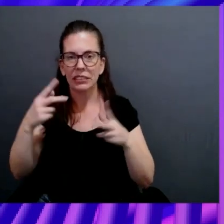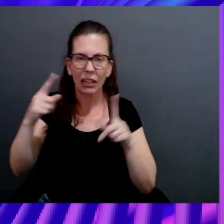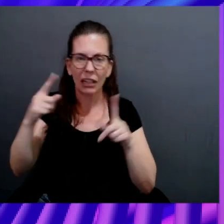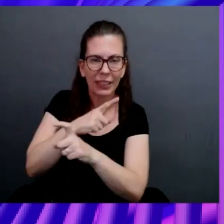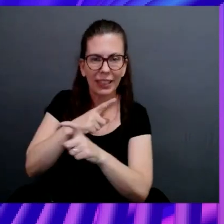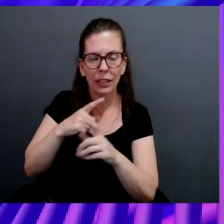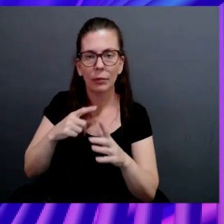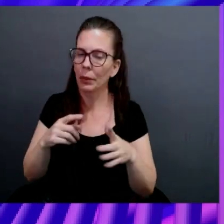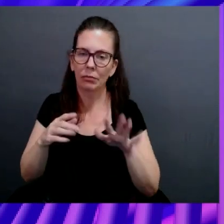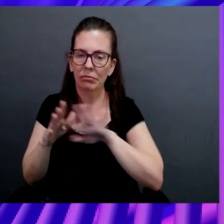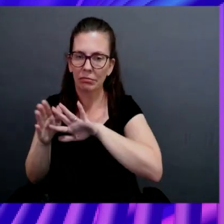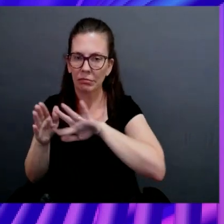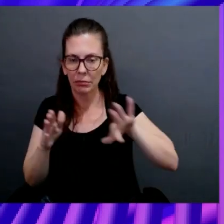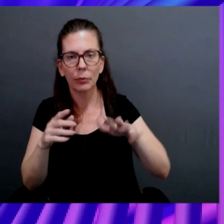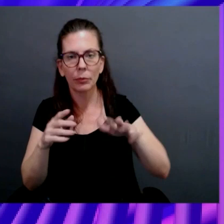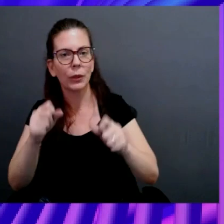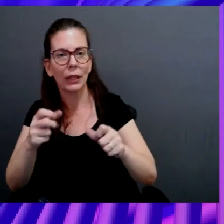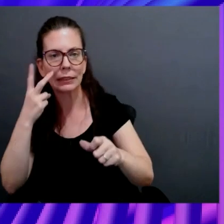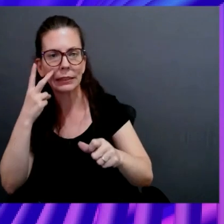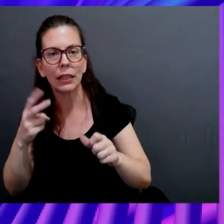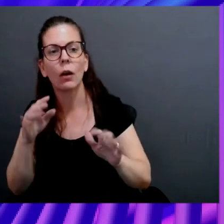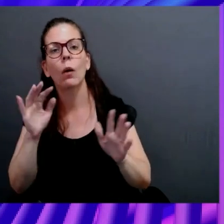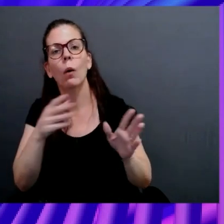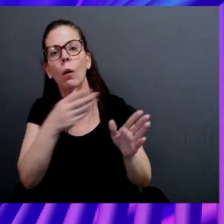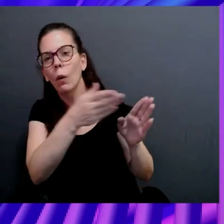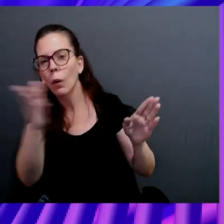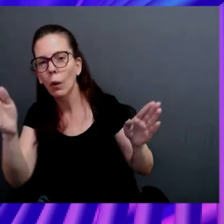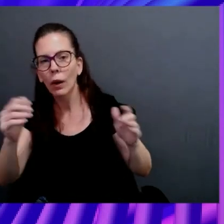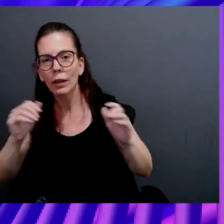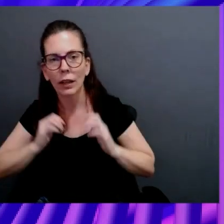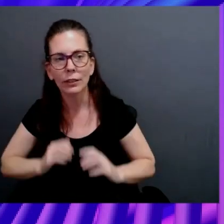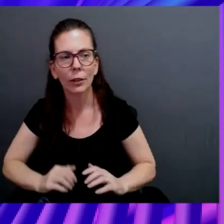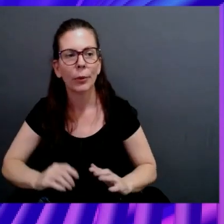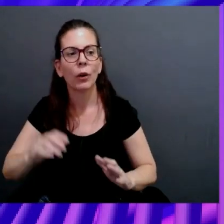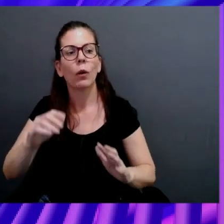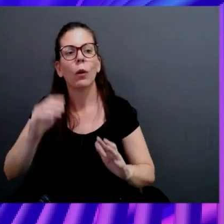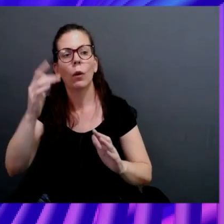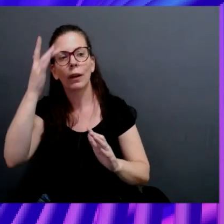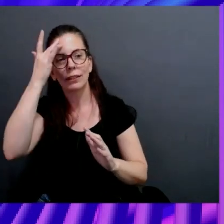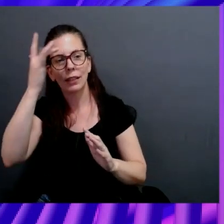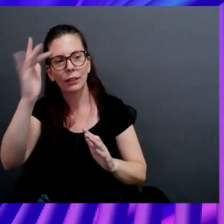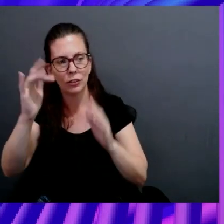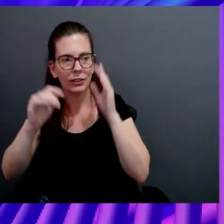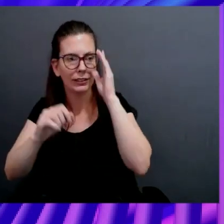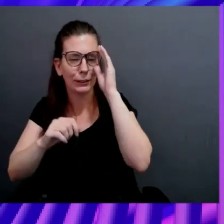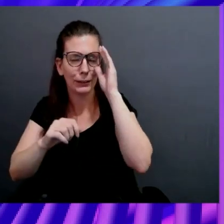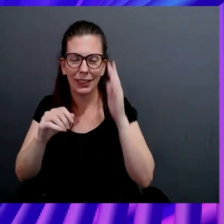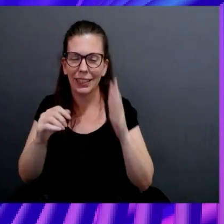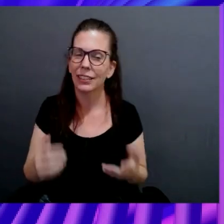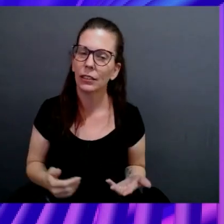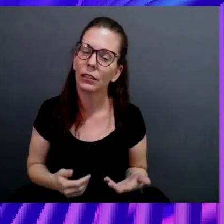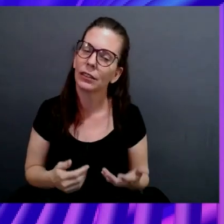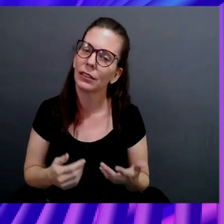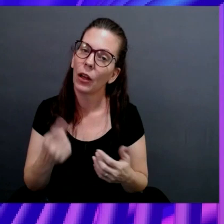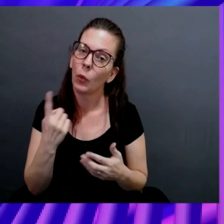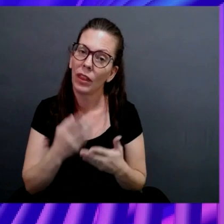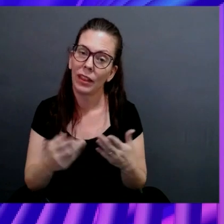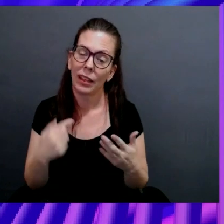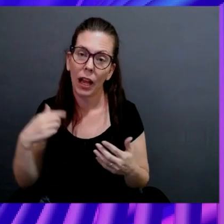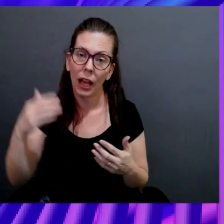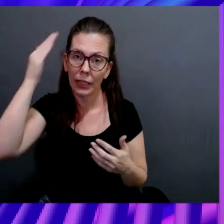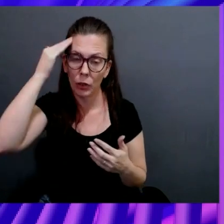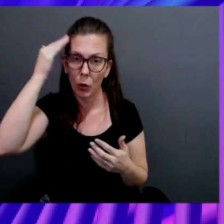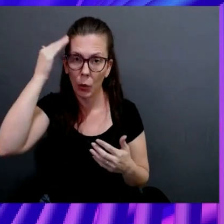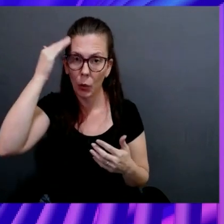to see across customers and gain the intelligence of like what we know. I mean, one of the things I know as far as they're